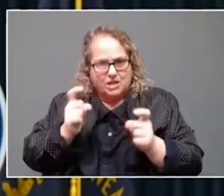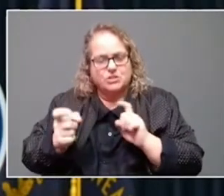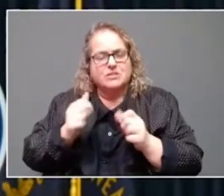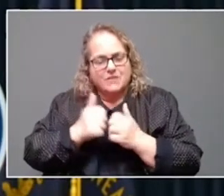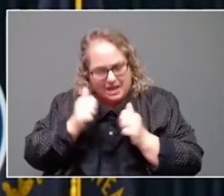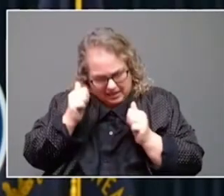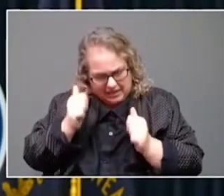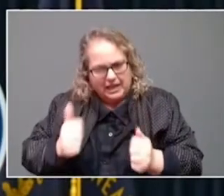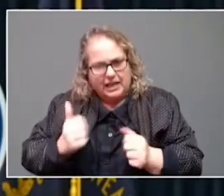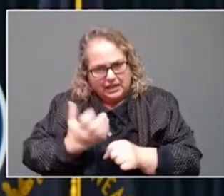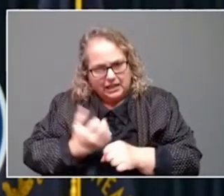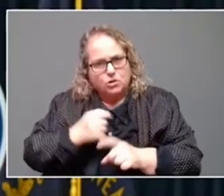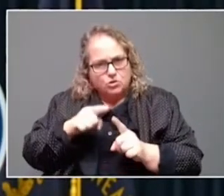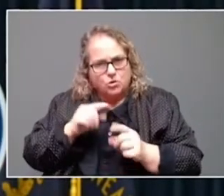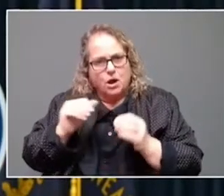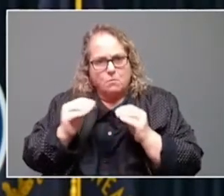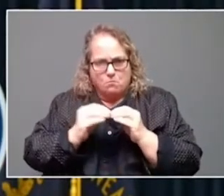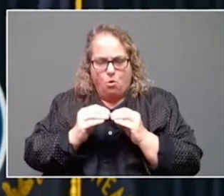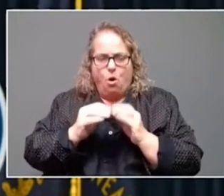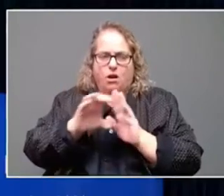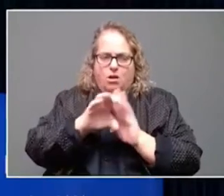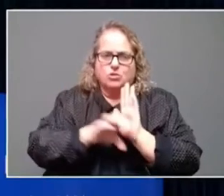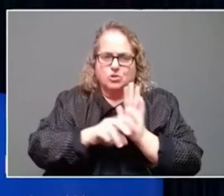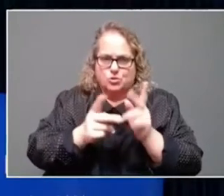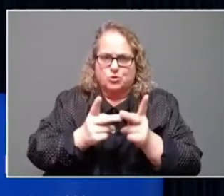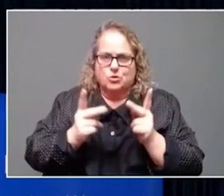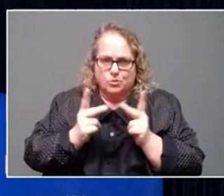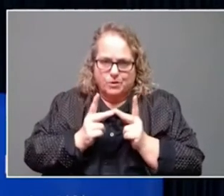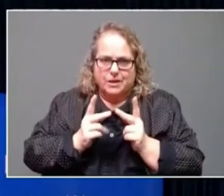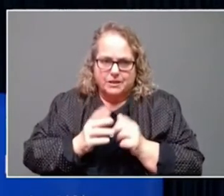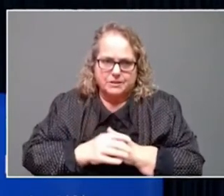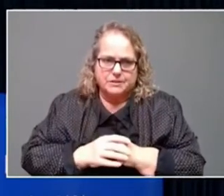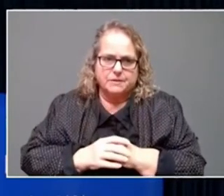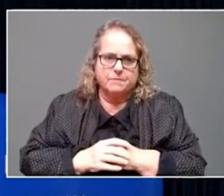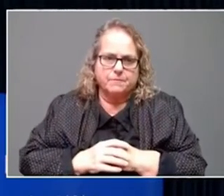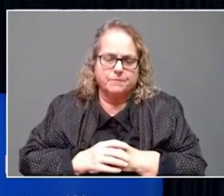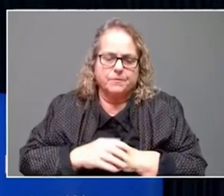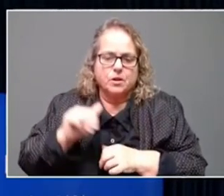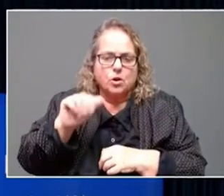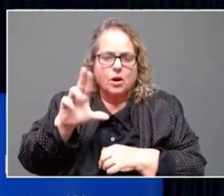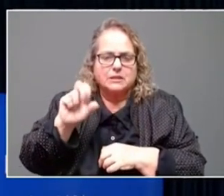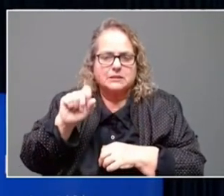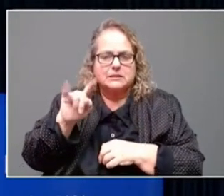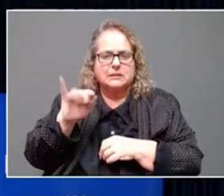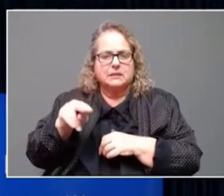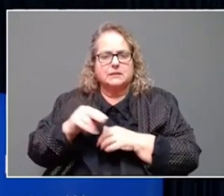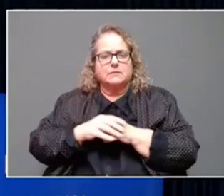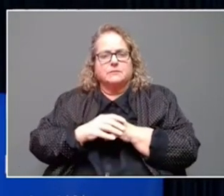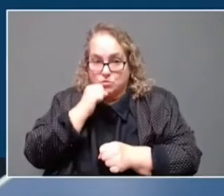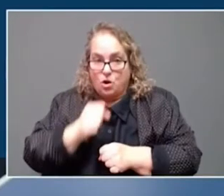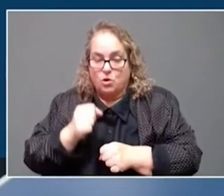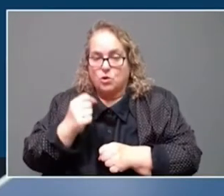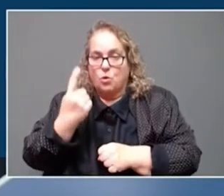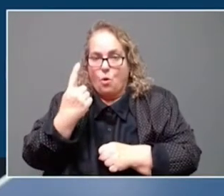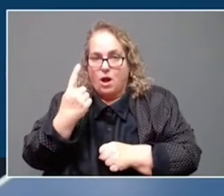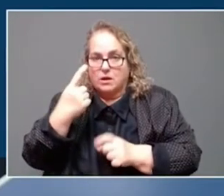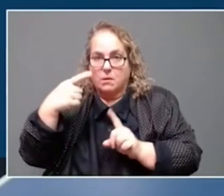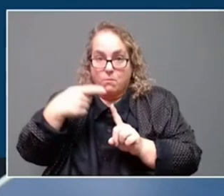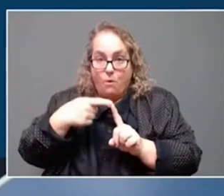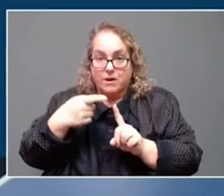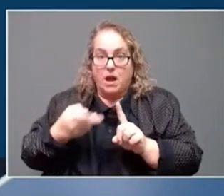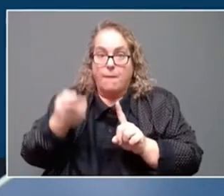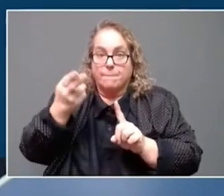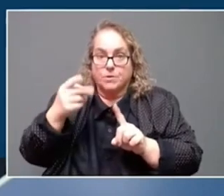points over the past year, bringing it to 60 percent. While Kentuckians who don't approve of the job he's doing went down four points to 32